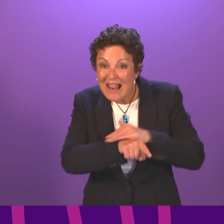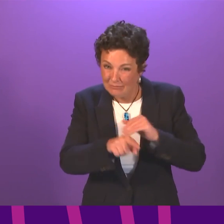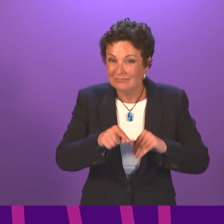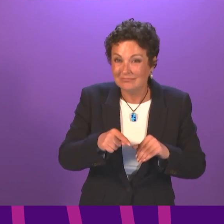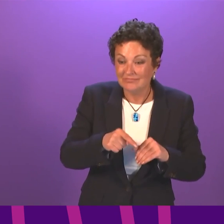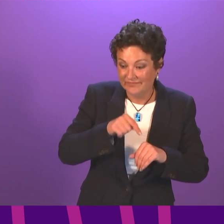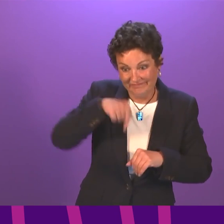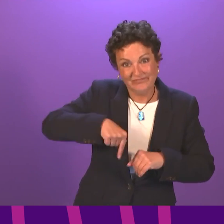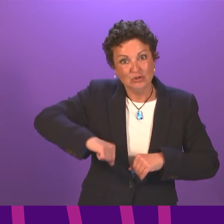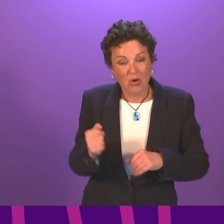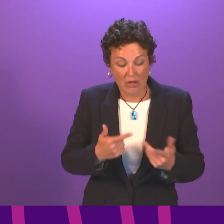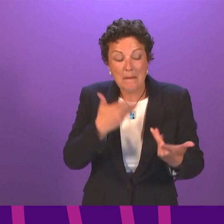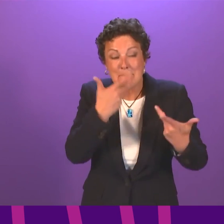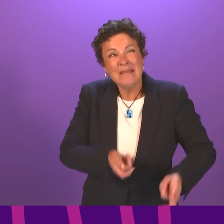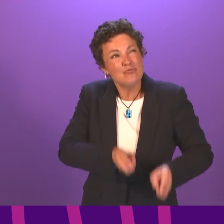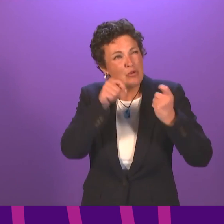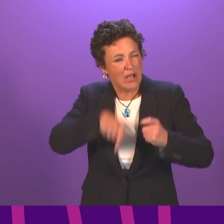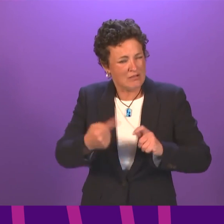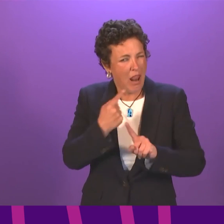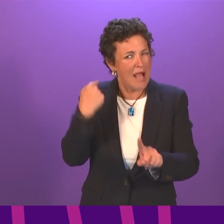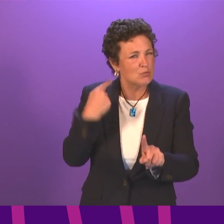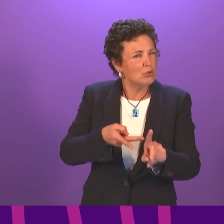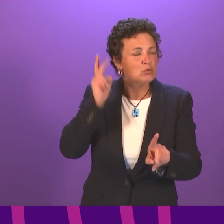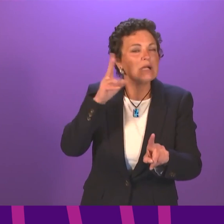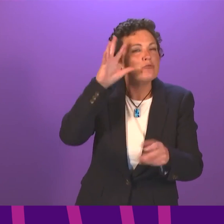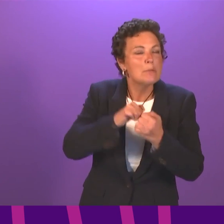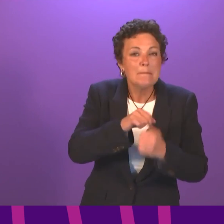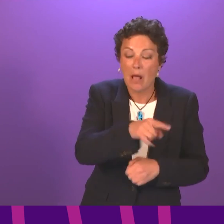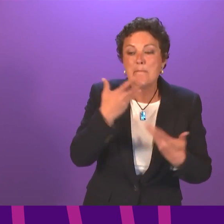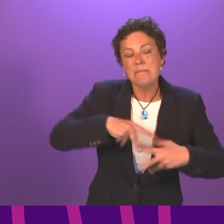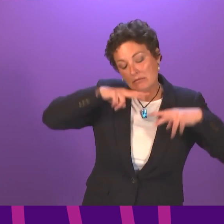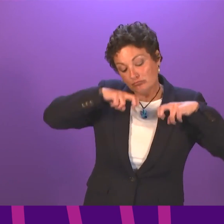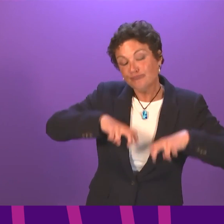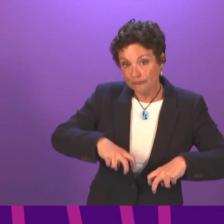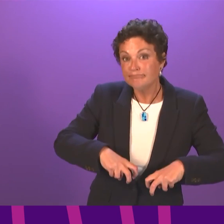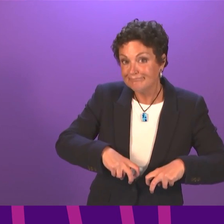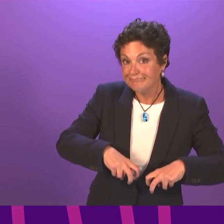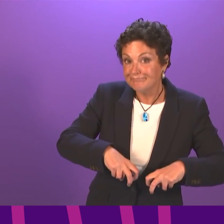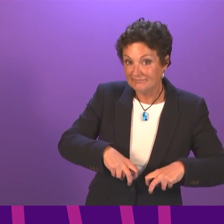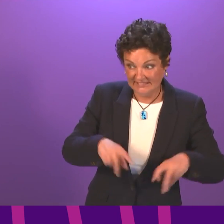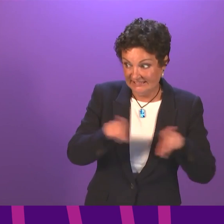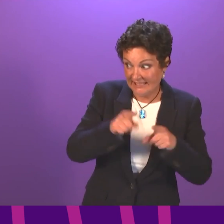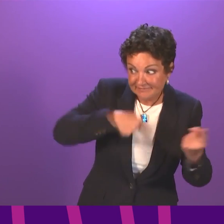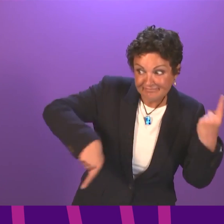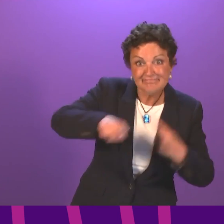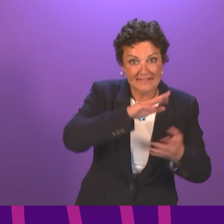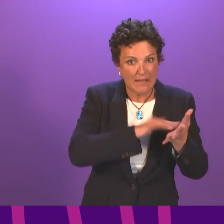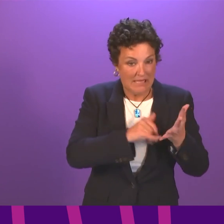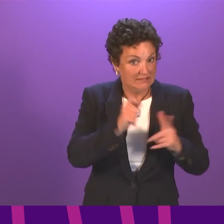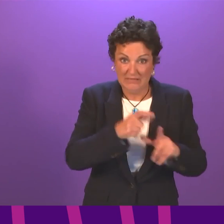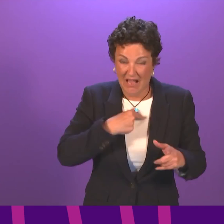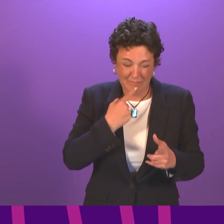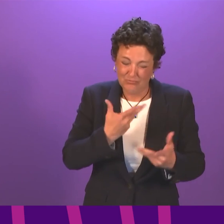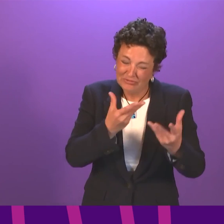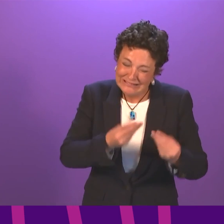campaign was raised with me in the Chamber, I think, last week or the week before. I have since looked into that. Indeed, like I am sure every other member, I am receiving